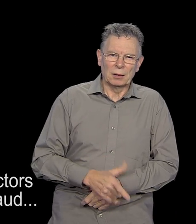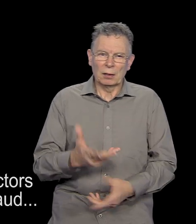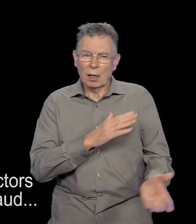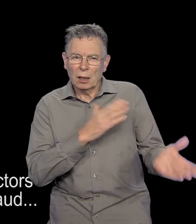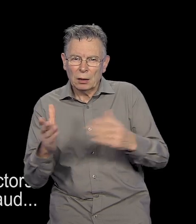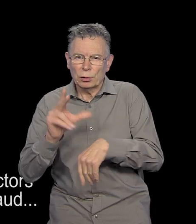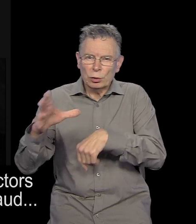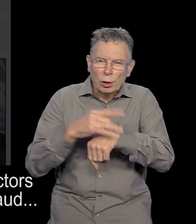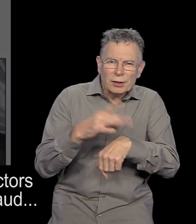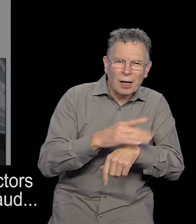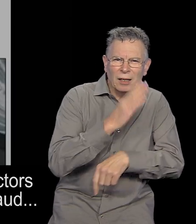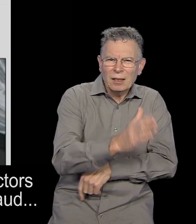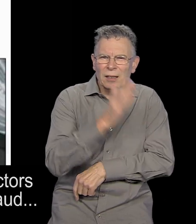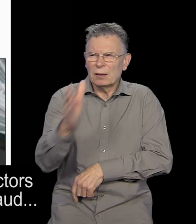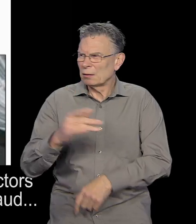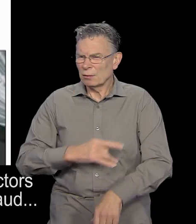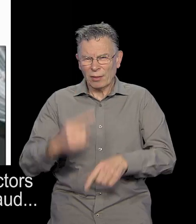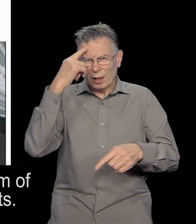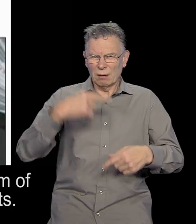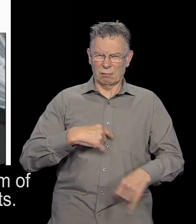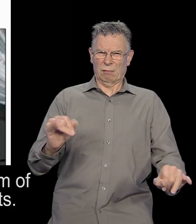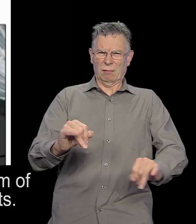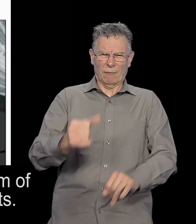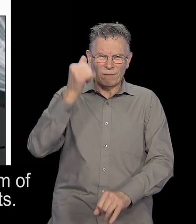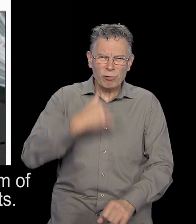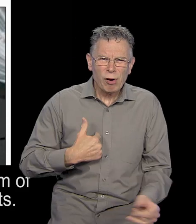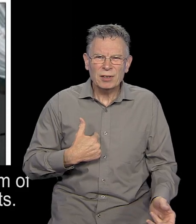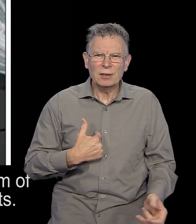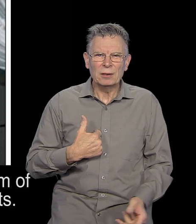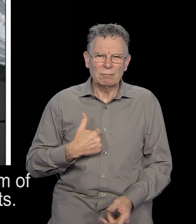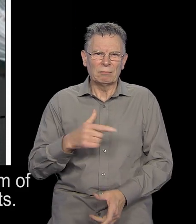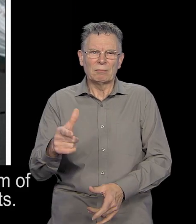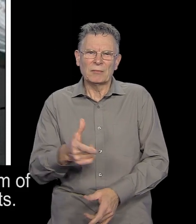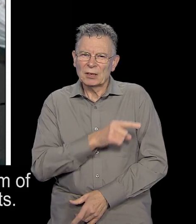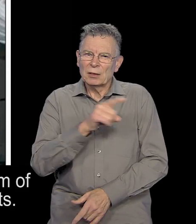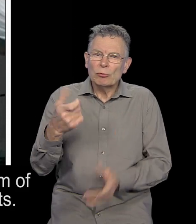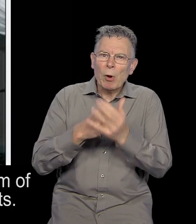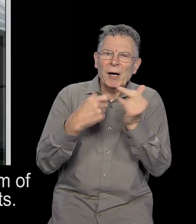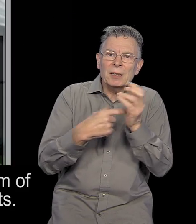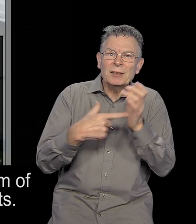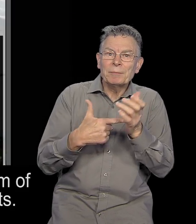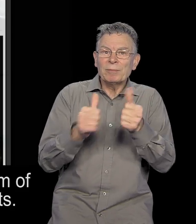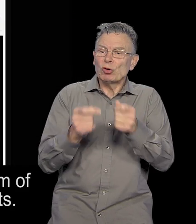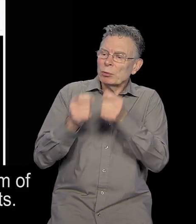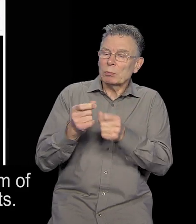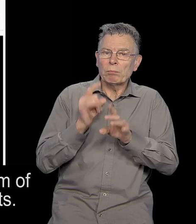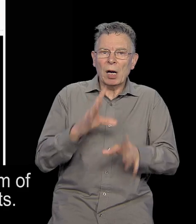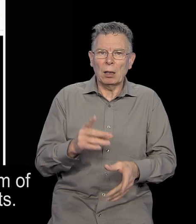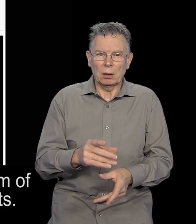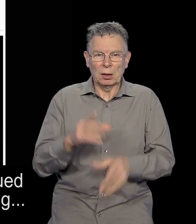passed between doctors and being made to feel like a fraud, the closest Robert got to a form of treatment was sleeping tablets.